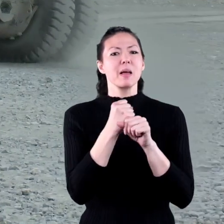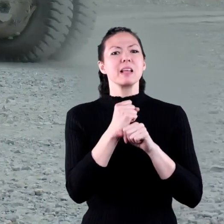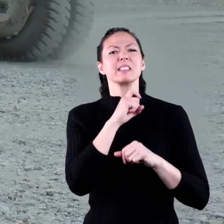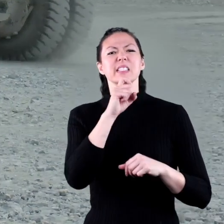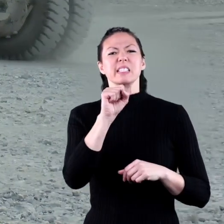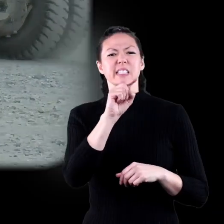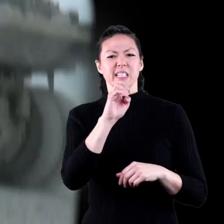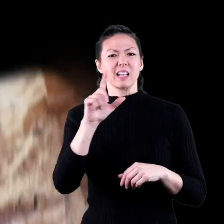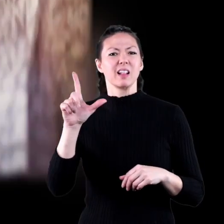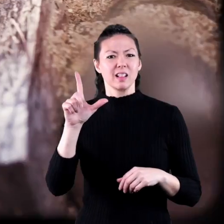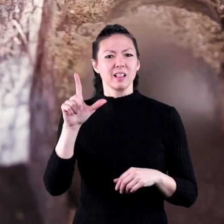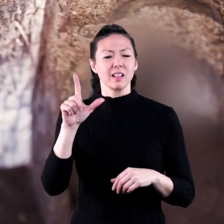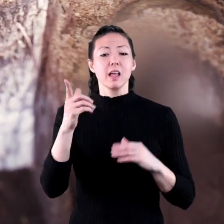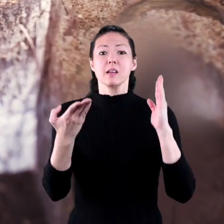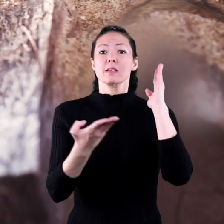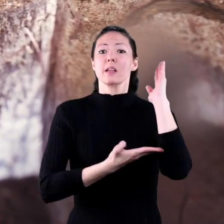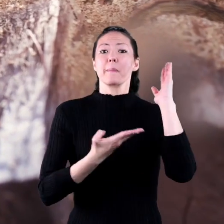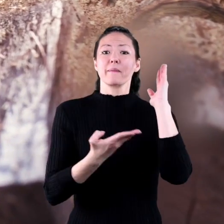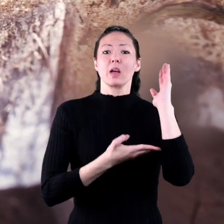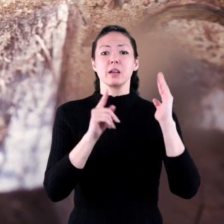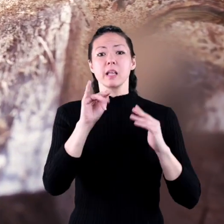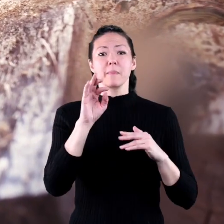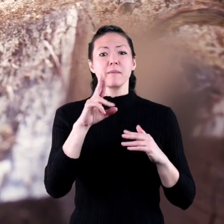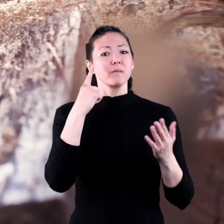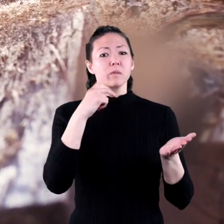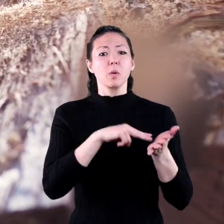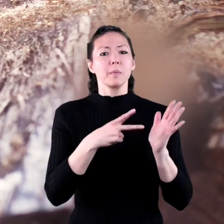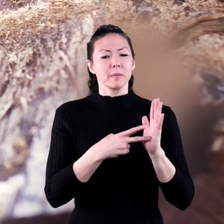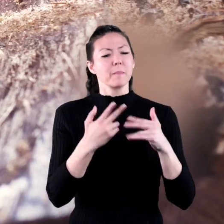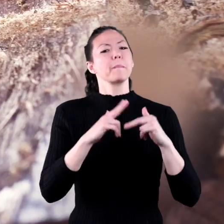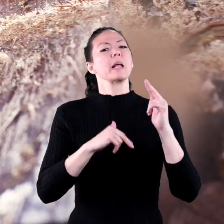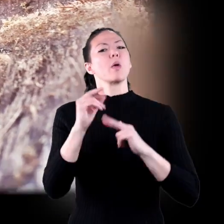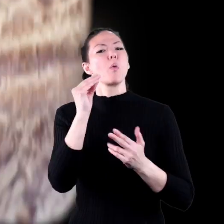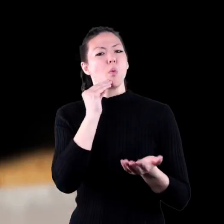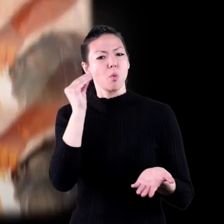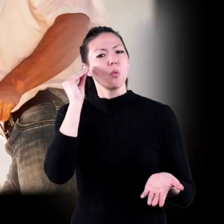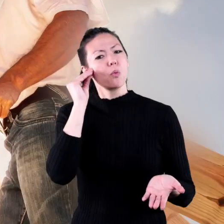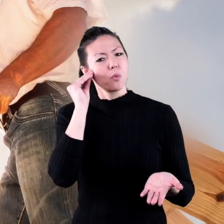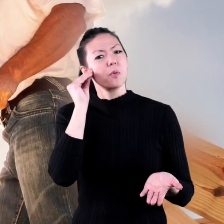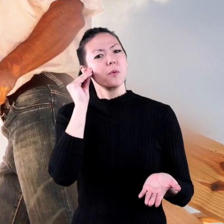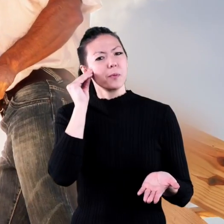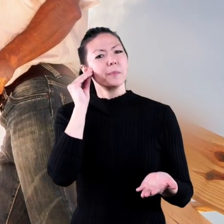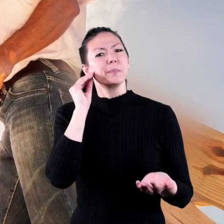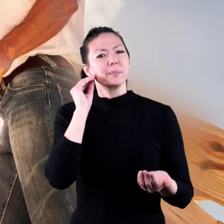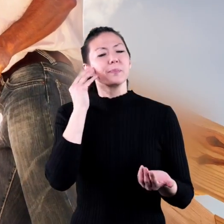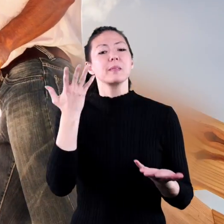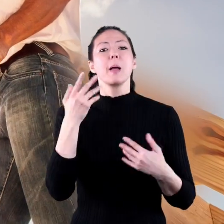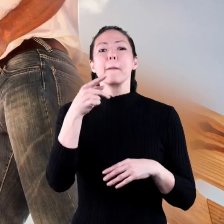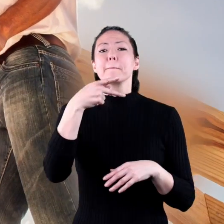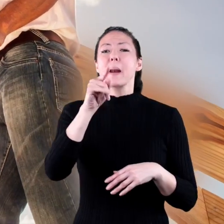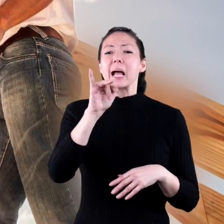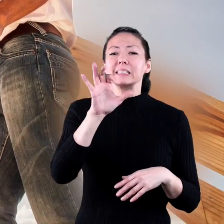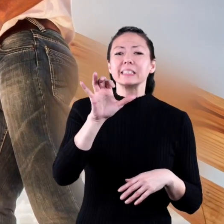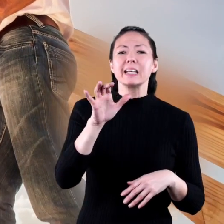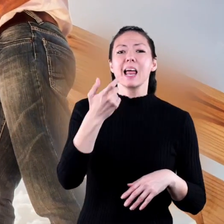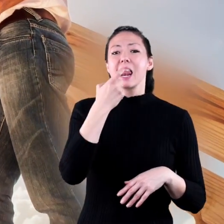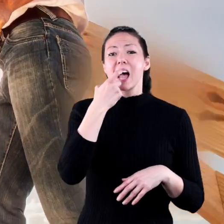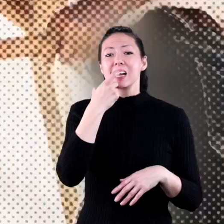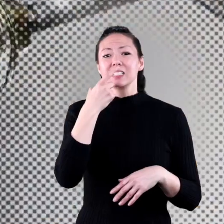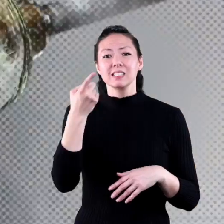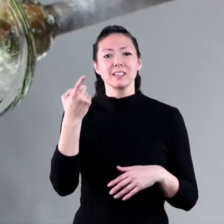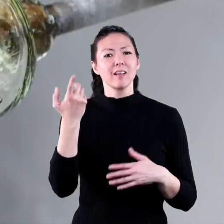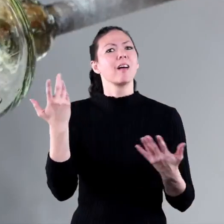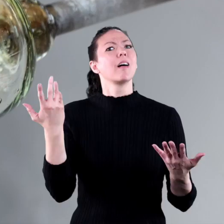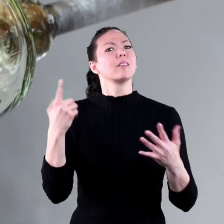to make steel to make cars. Timber is harvested to make lumber to build homes. Plastics and